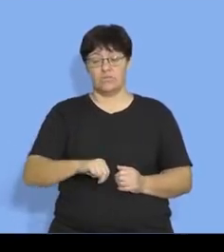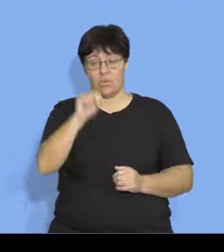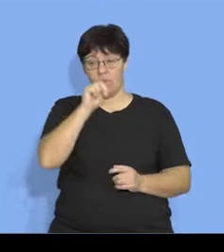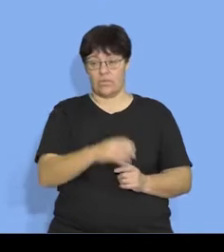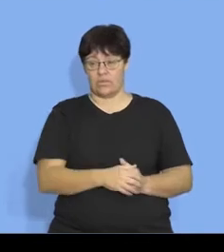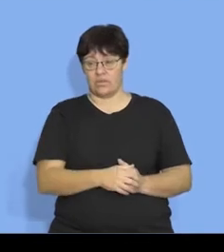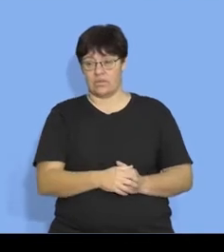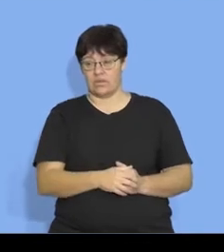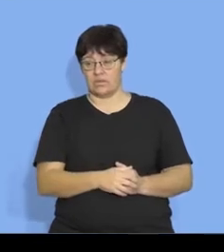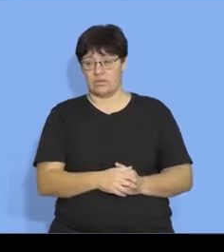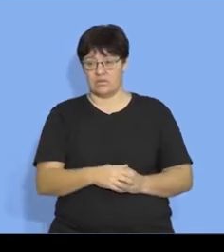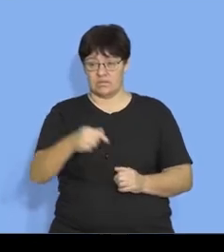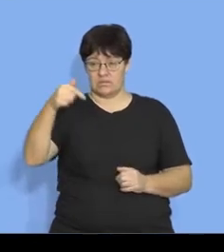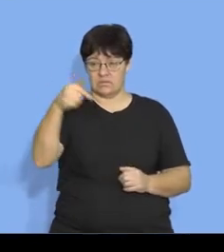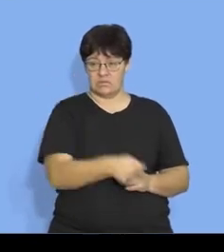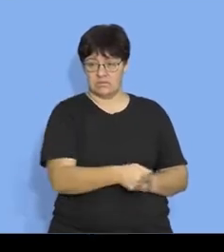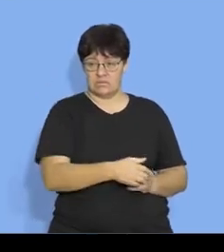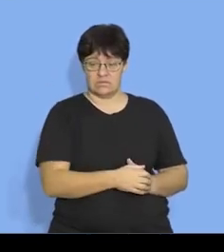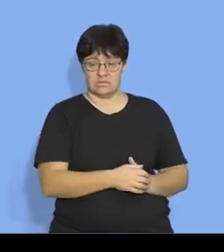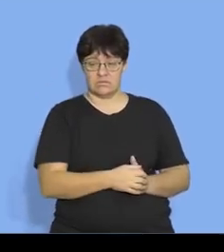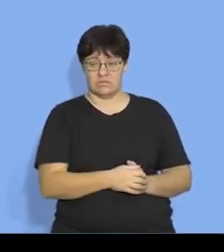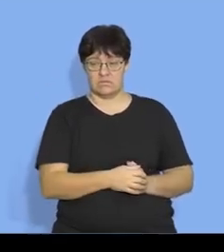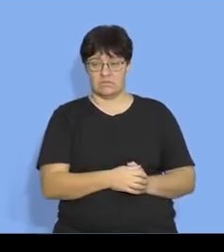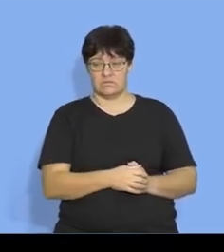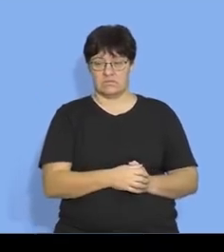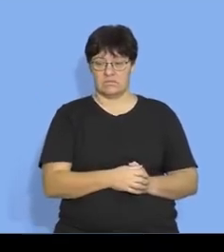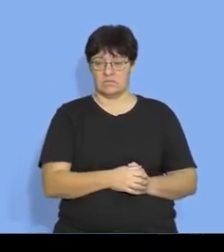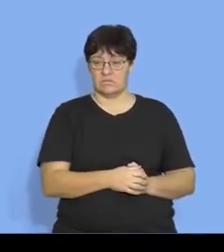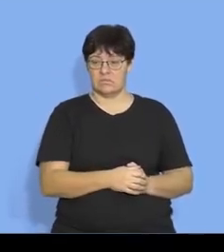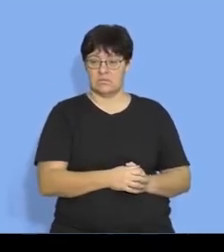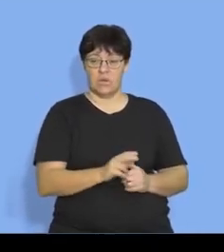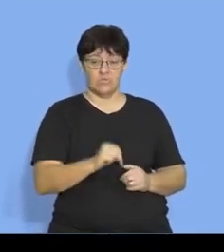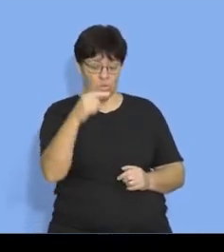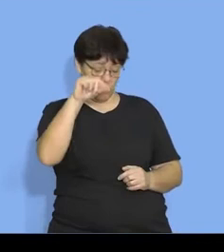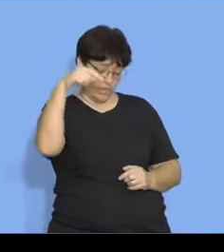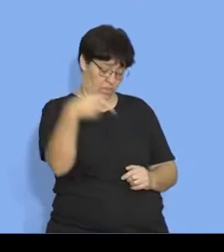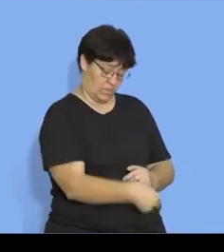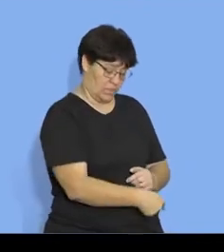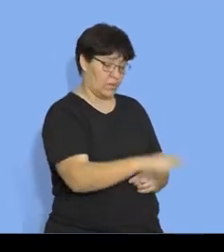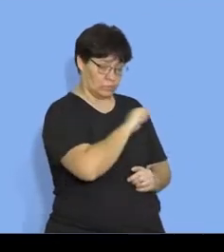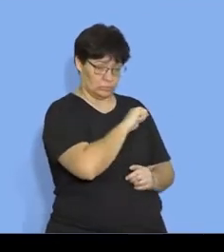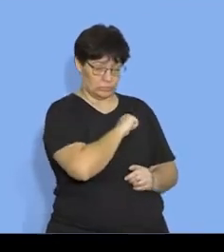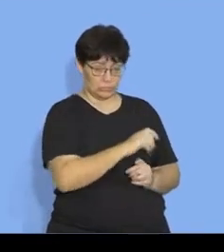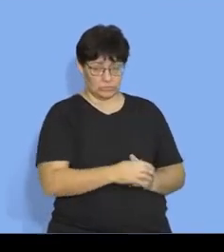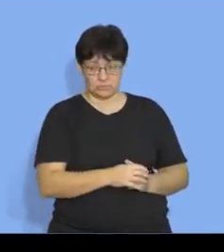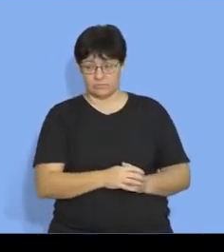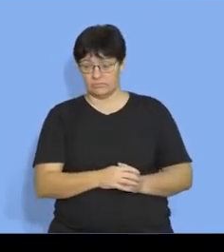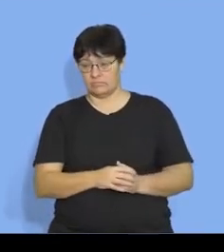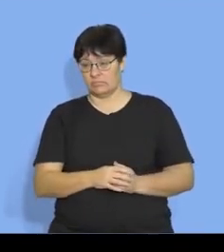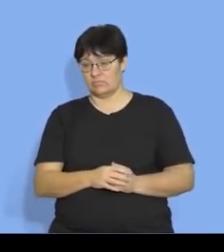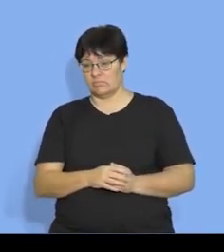that north is actually there north points this way okay